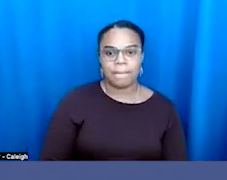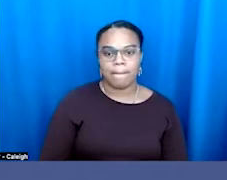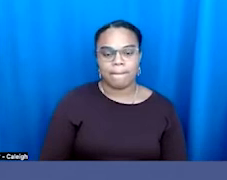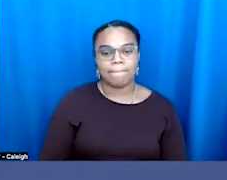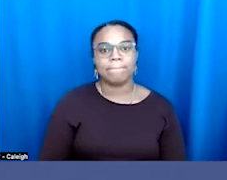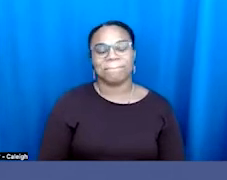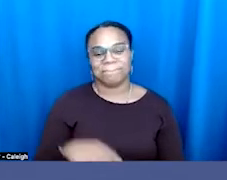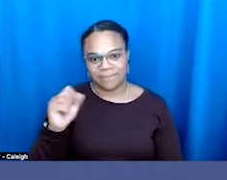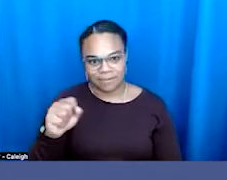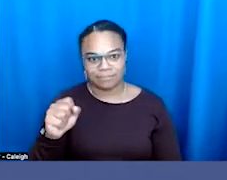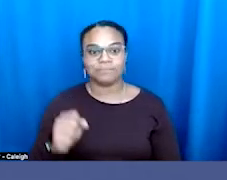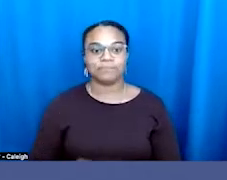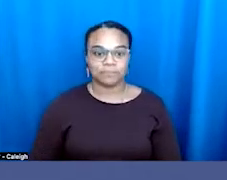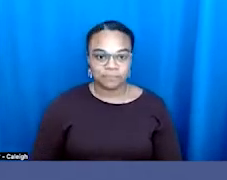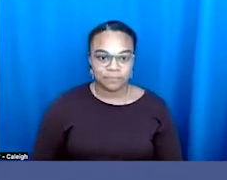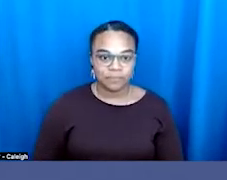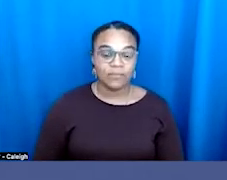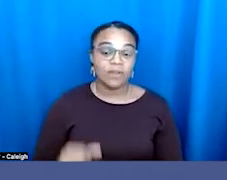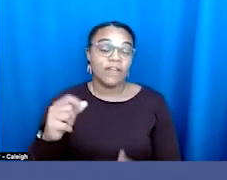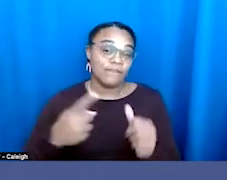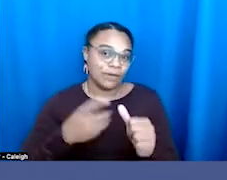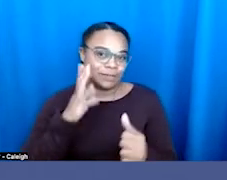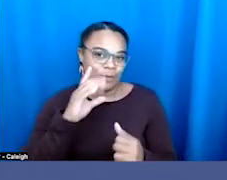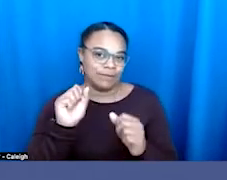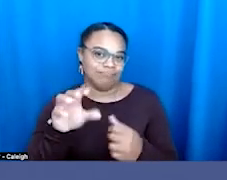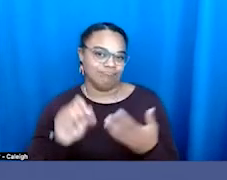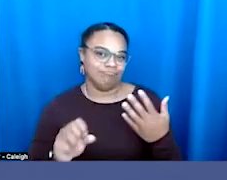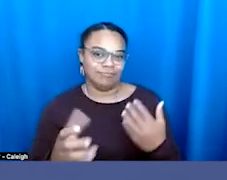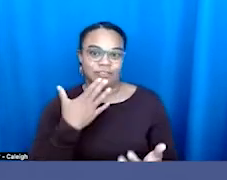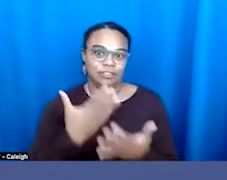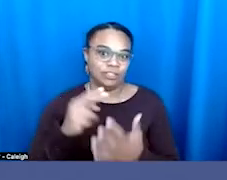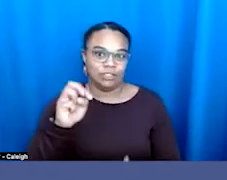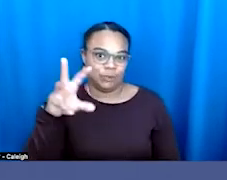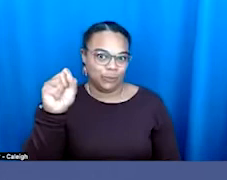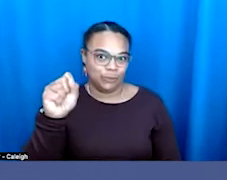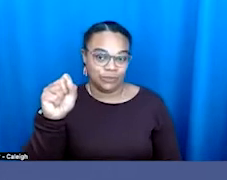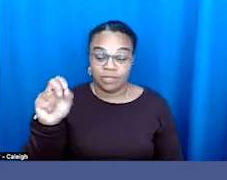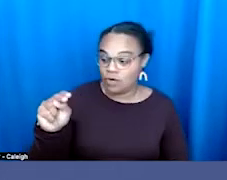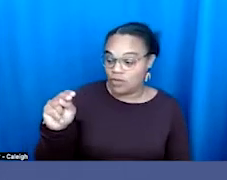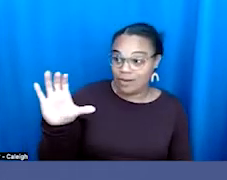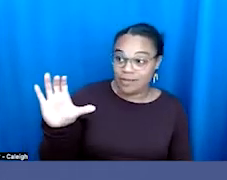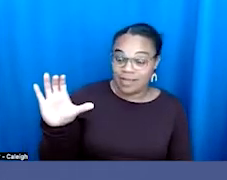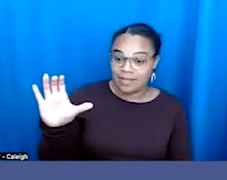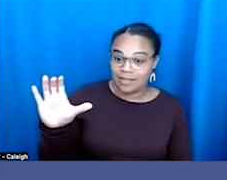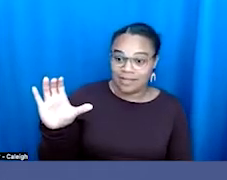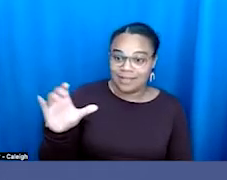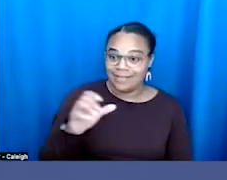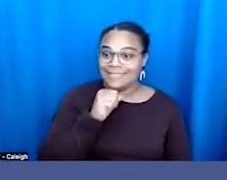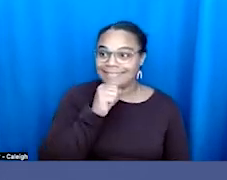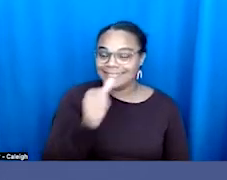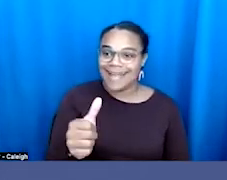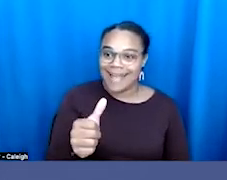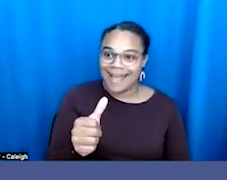Yeah, I'll start out just with good news. know, North Carolina is not immune to its share